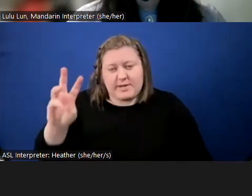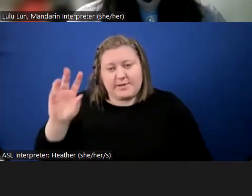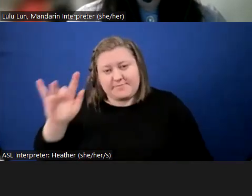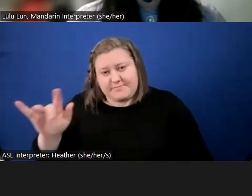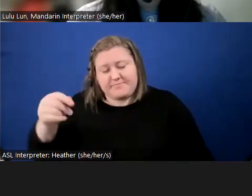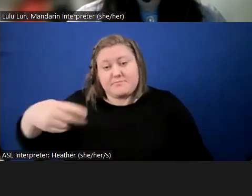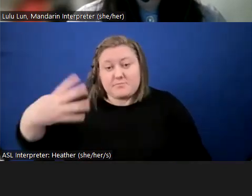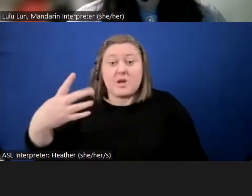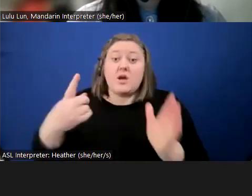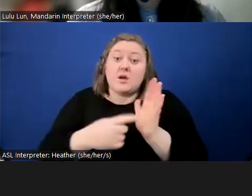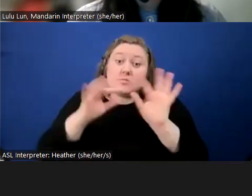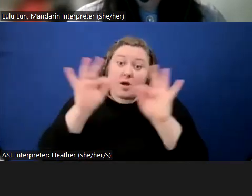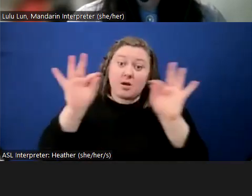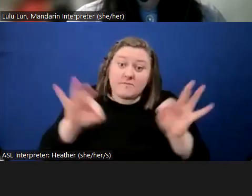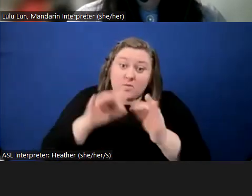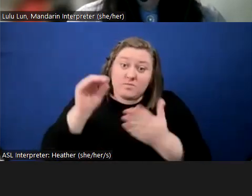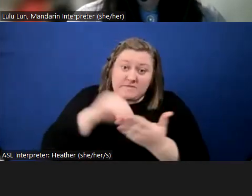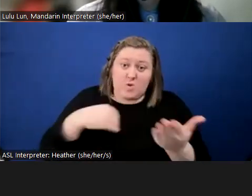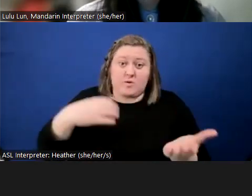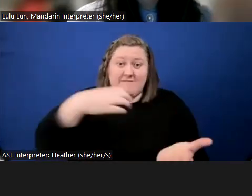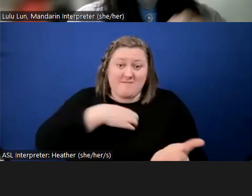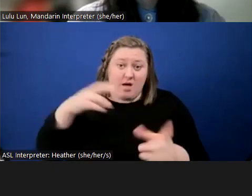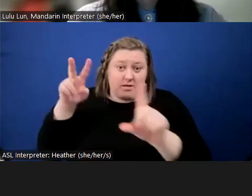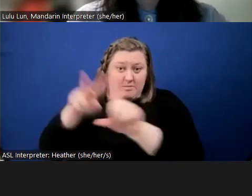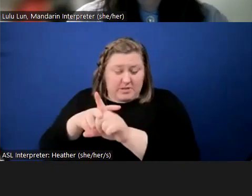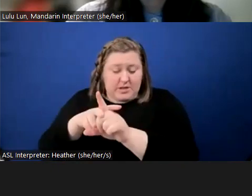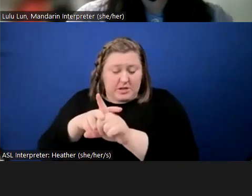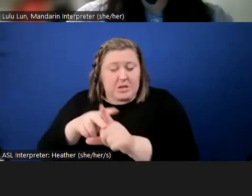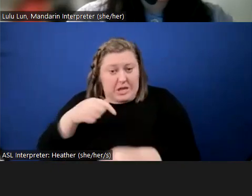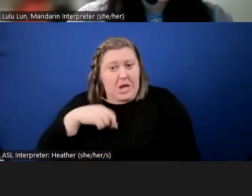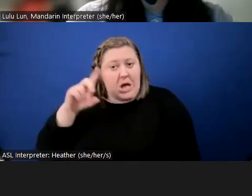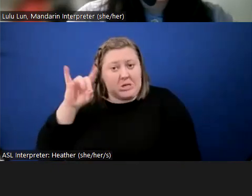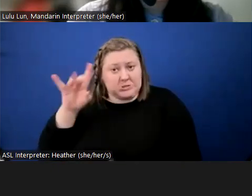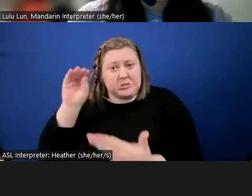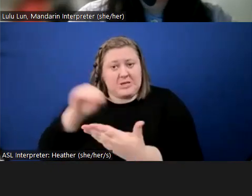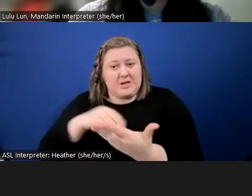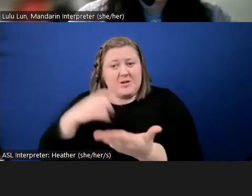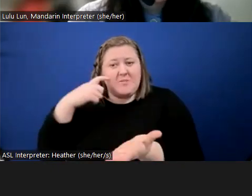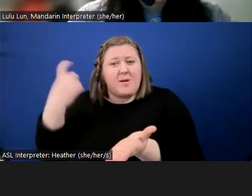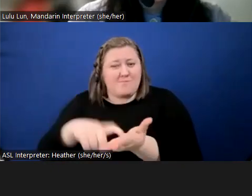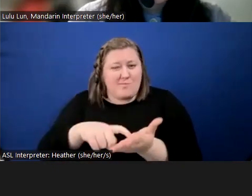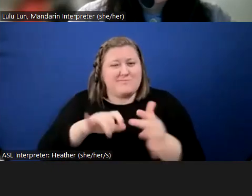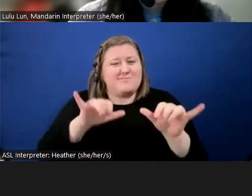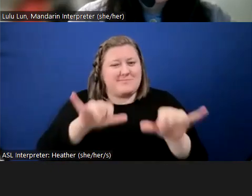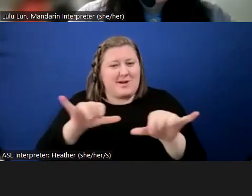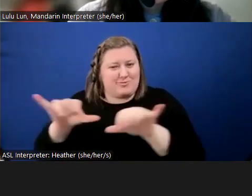forms to fill out. You can file a complaint. And I've done that, but I notice a pattern that